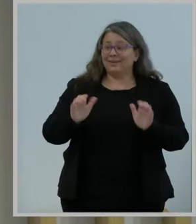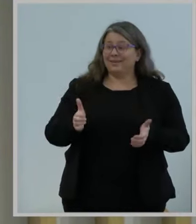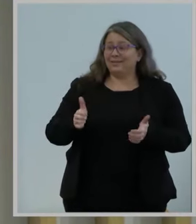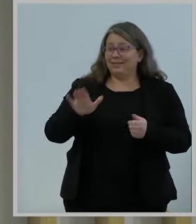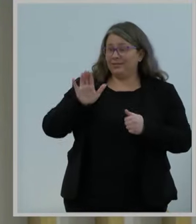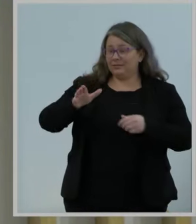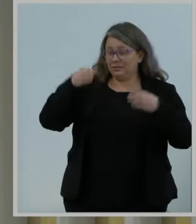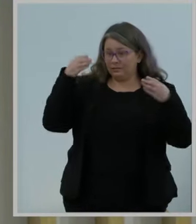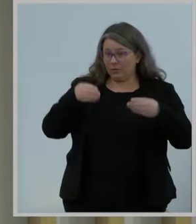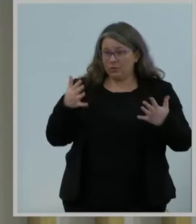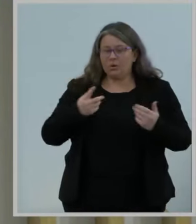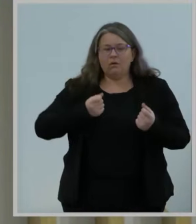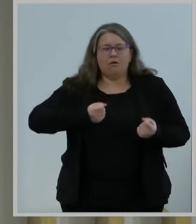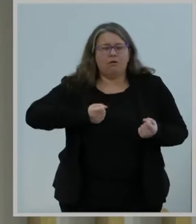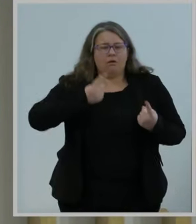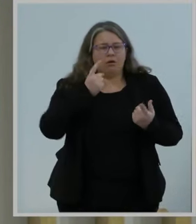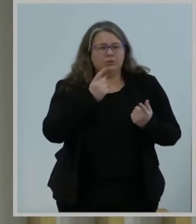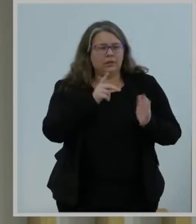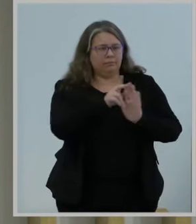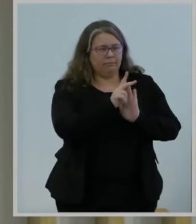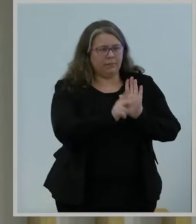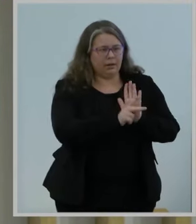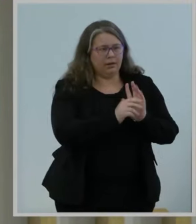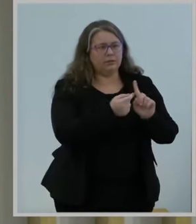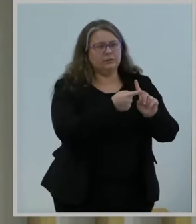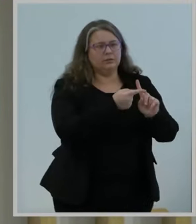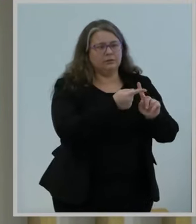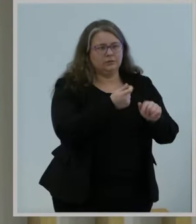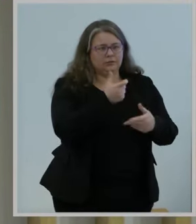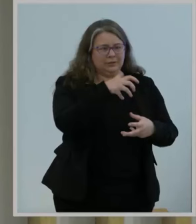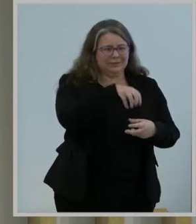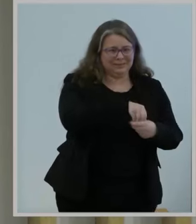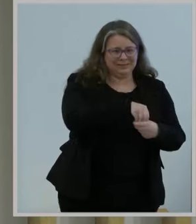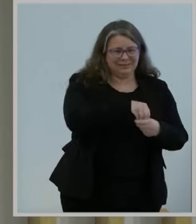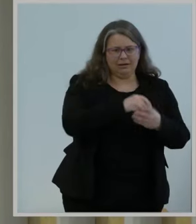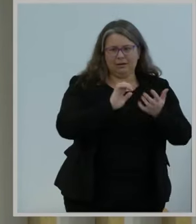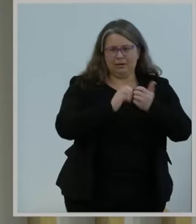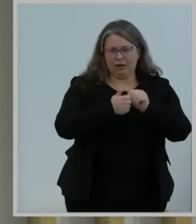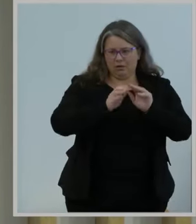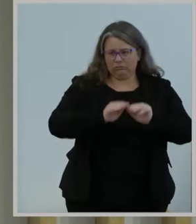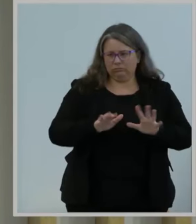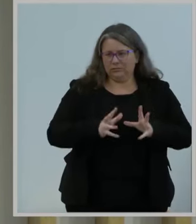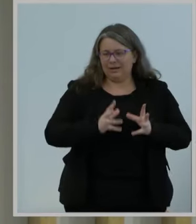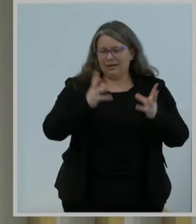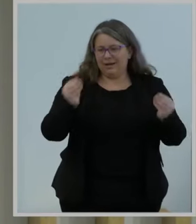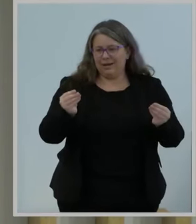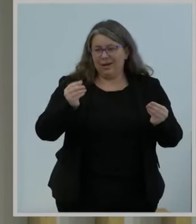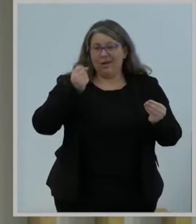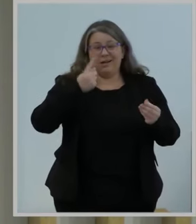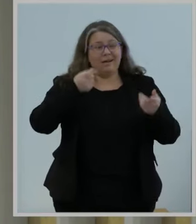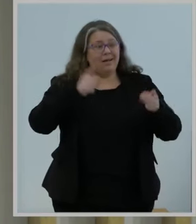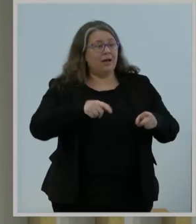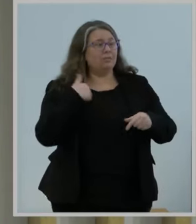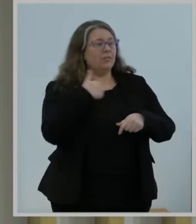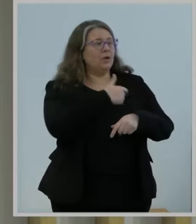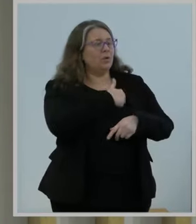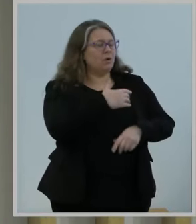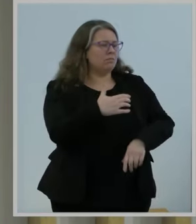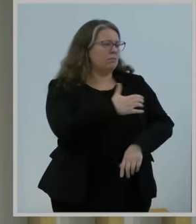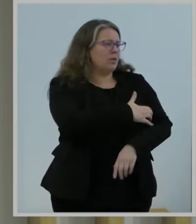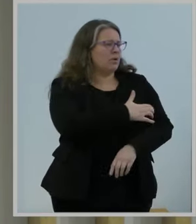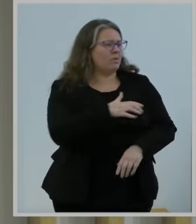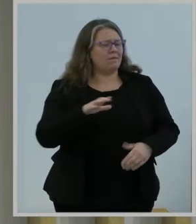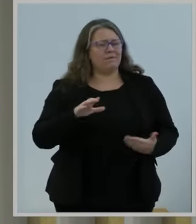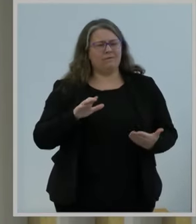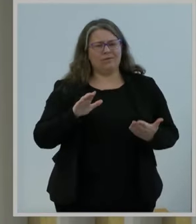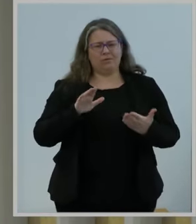out. But as erudite as my remarks were, we had a powerful object lesson in policymaking right then and there